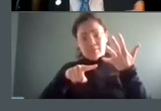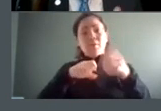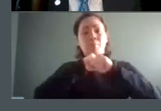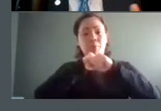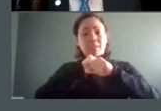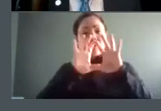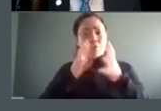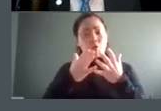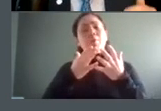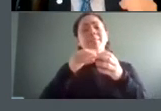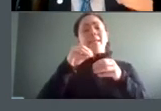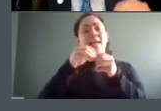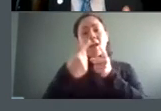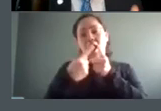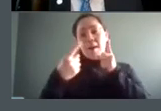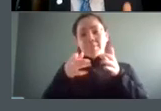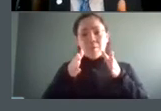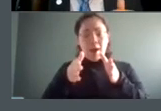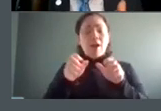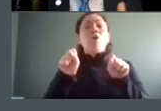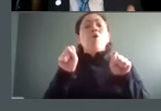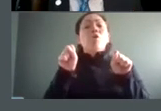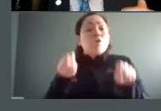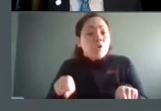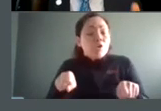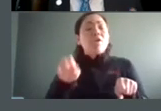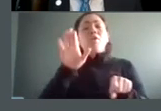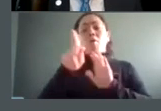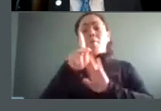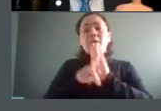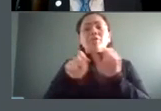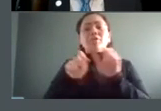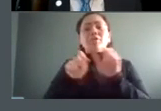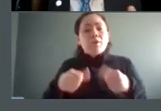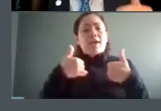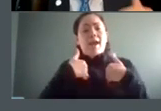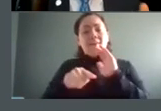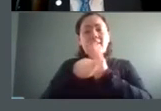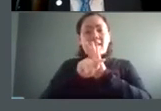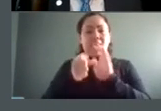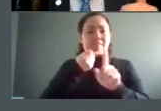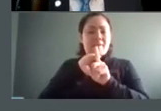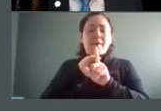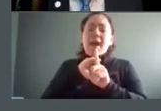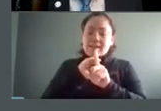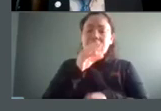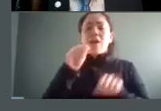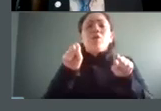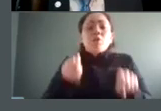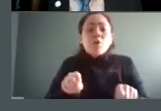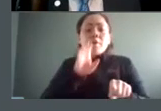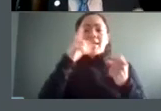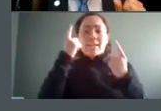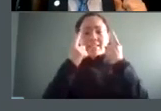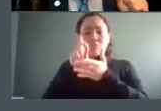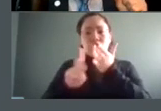in an adverse way it could have your policy could have an adverse impact on that and it could be a discriminatory practice